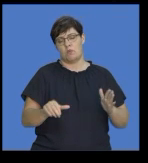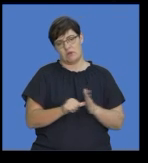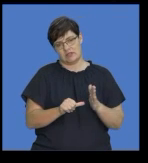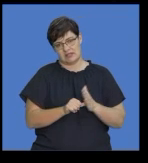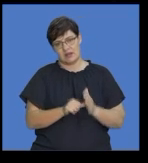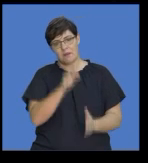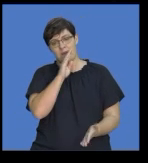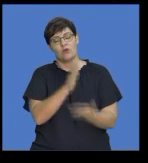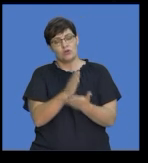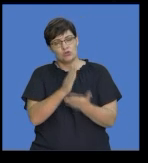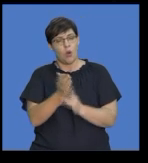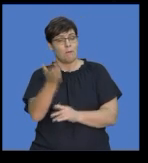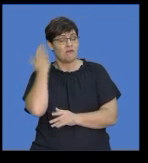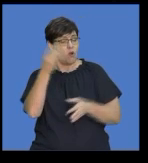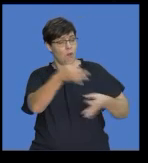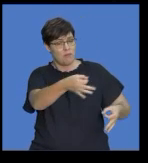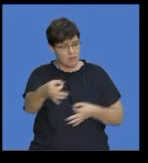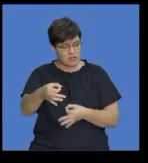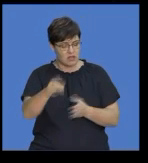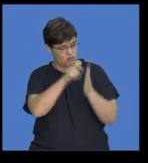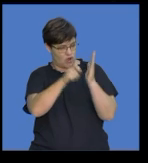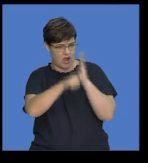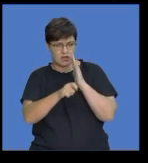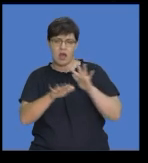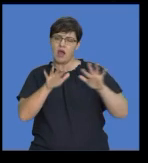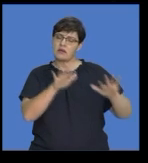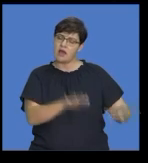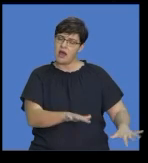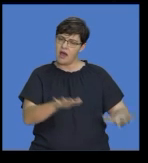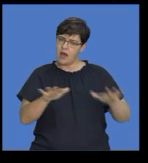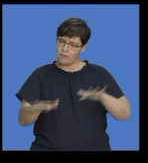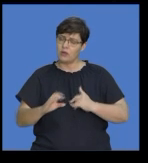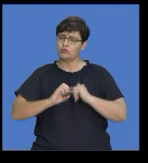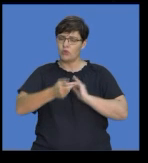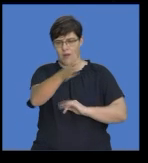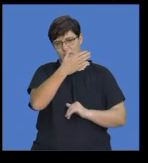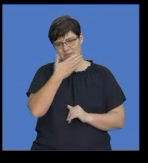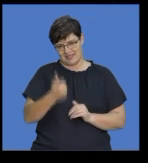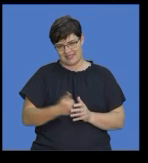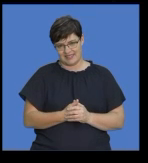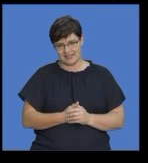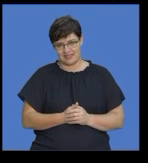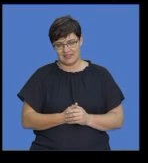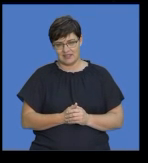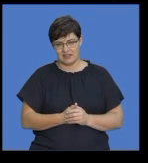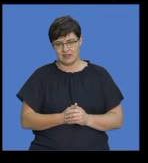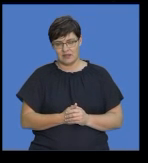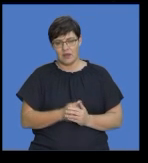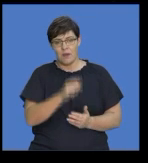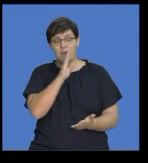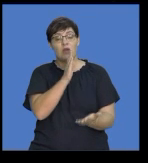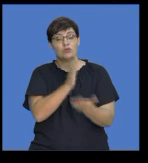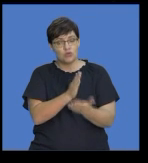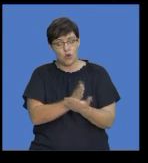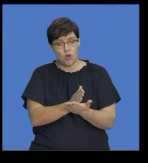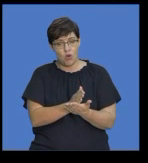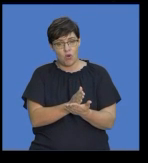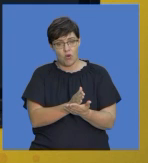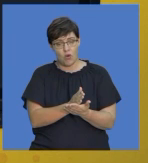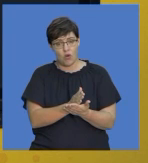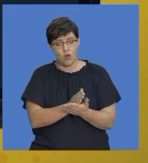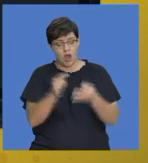keep calm and try your best ensure you answer only 3 questions for this paper